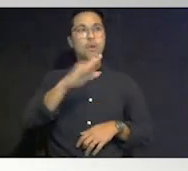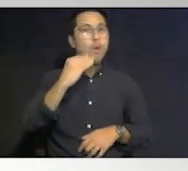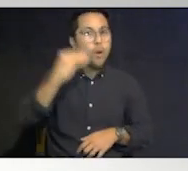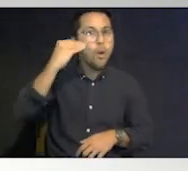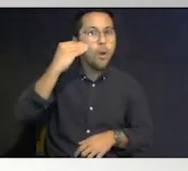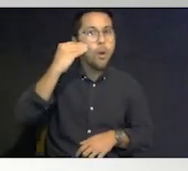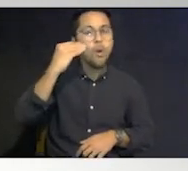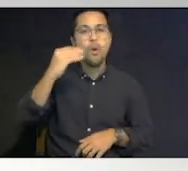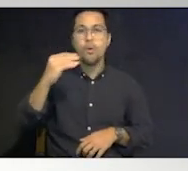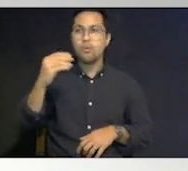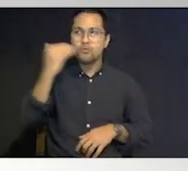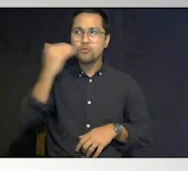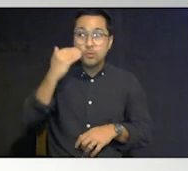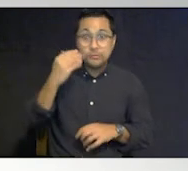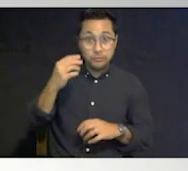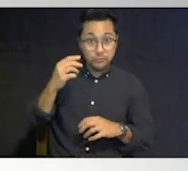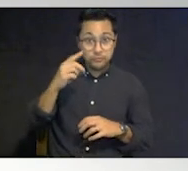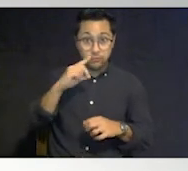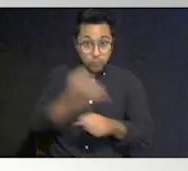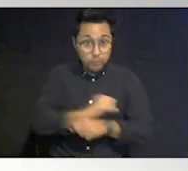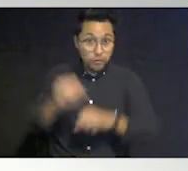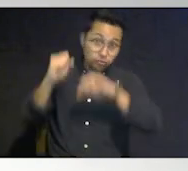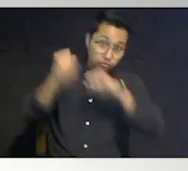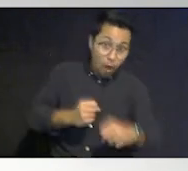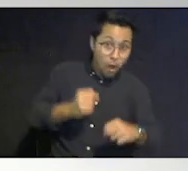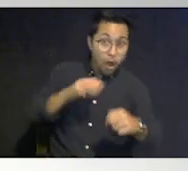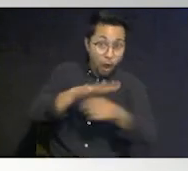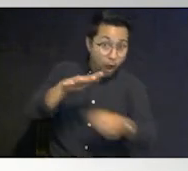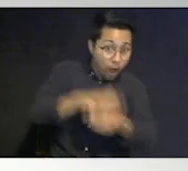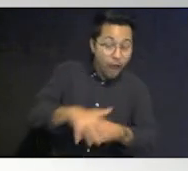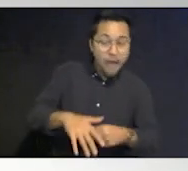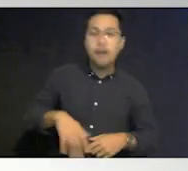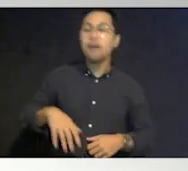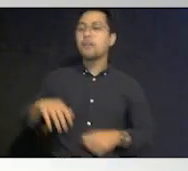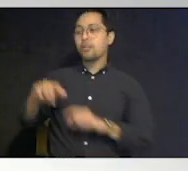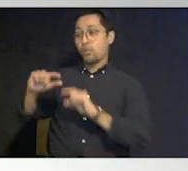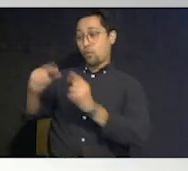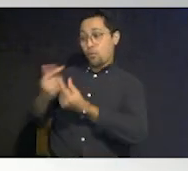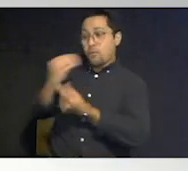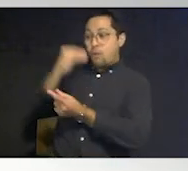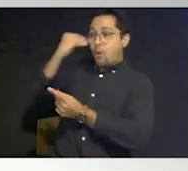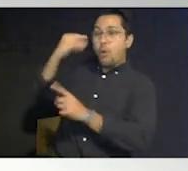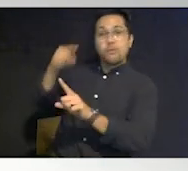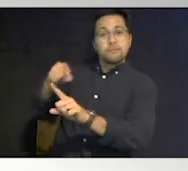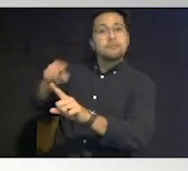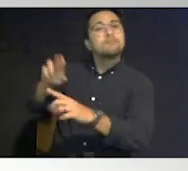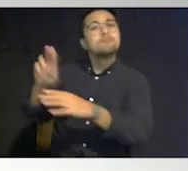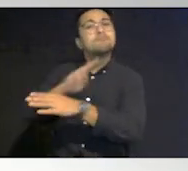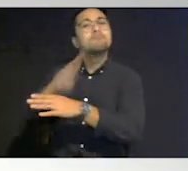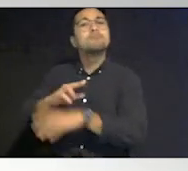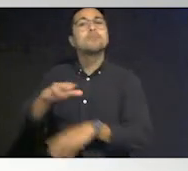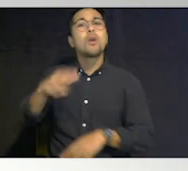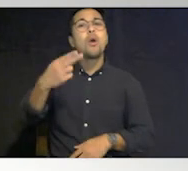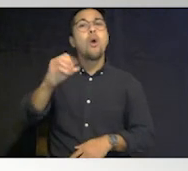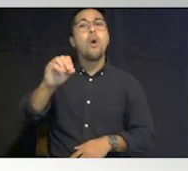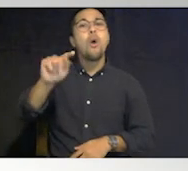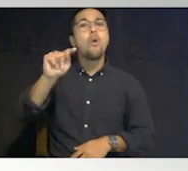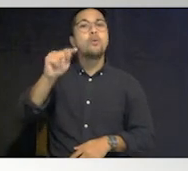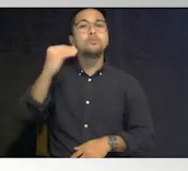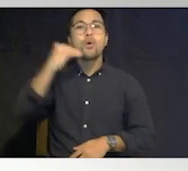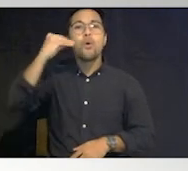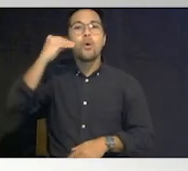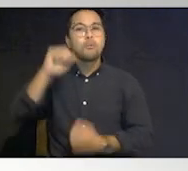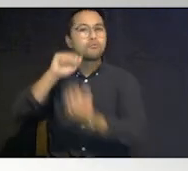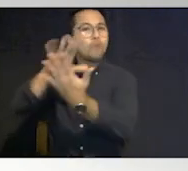is you know our group homes our apd licensed group homes they use a host home approach we've seen some